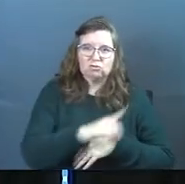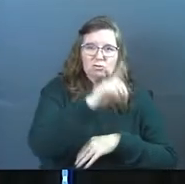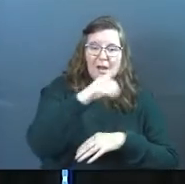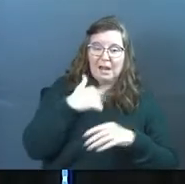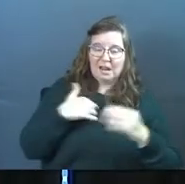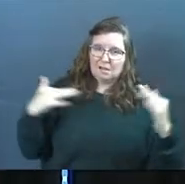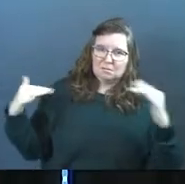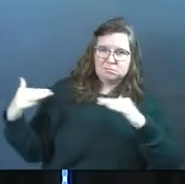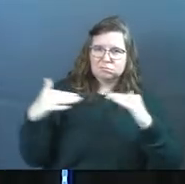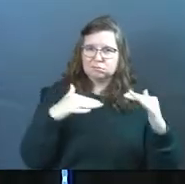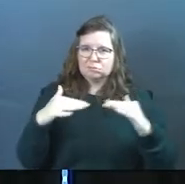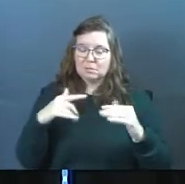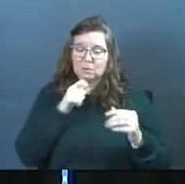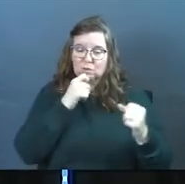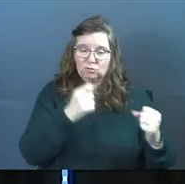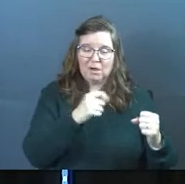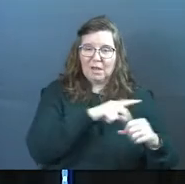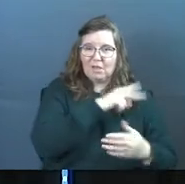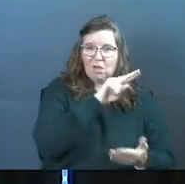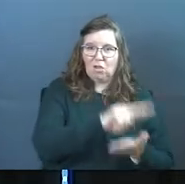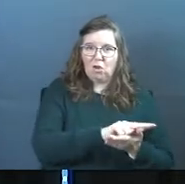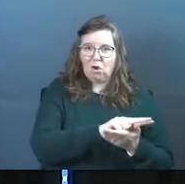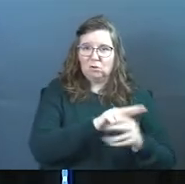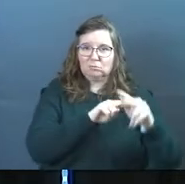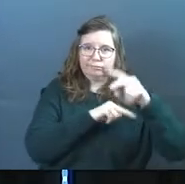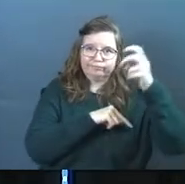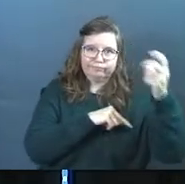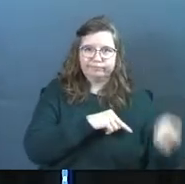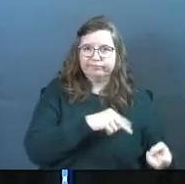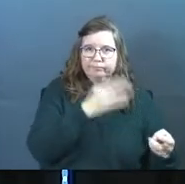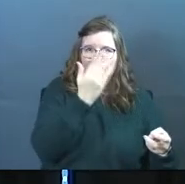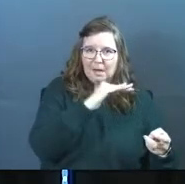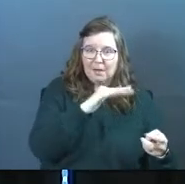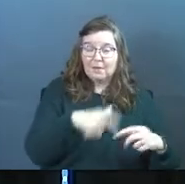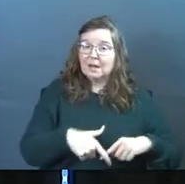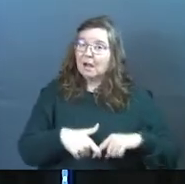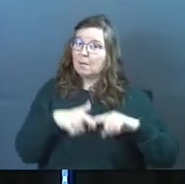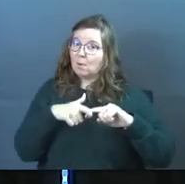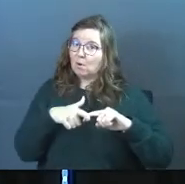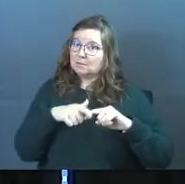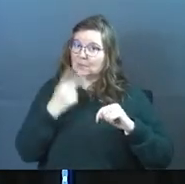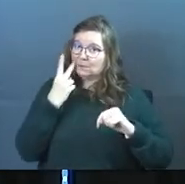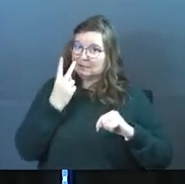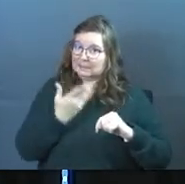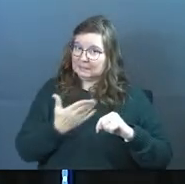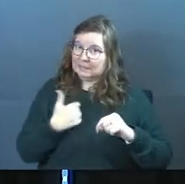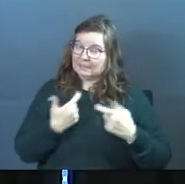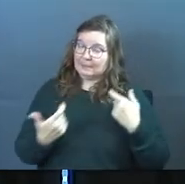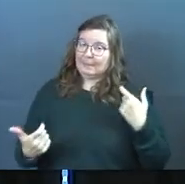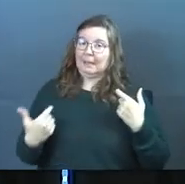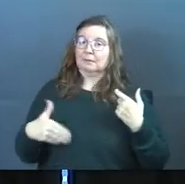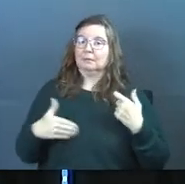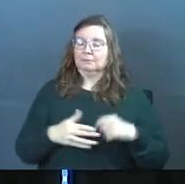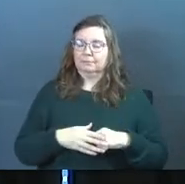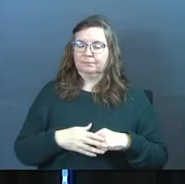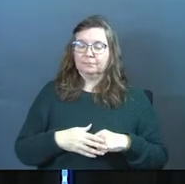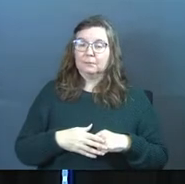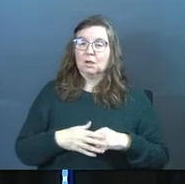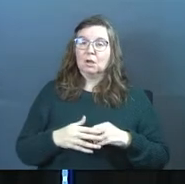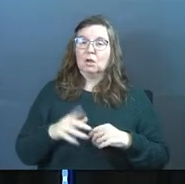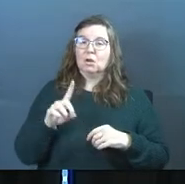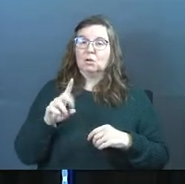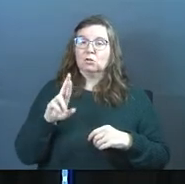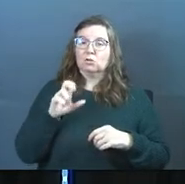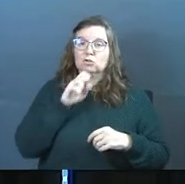but he was not strong enough and they lost their place in heaven. Now pause right there. some things I want you to see because this is big. So the